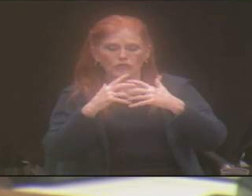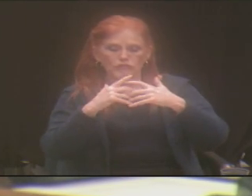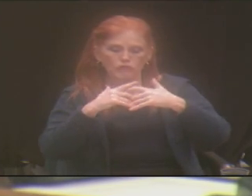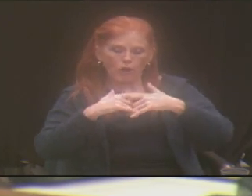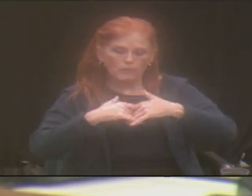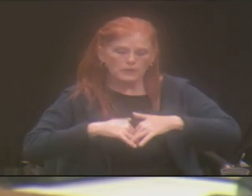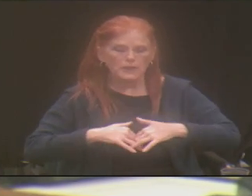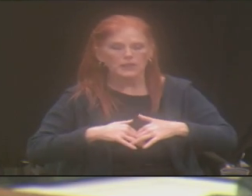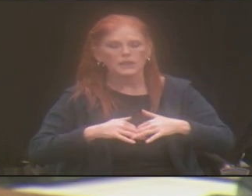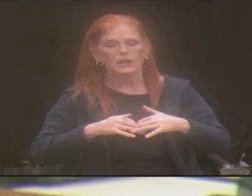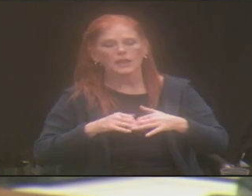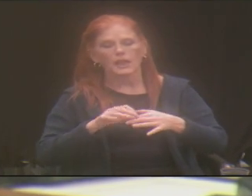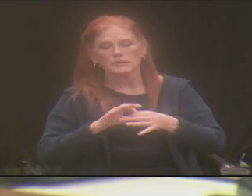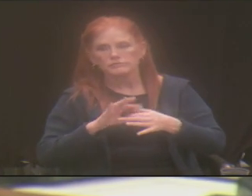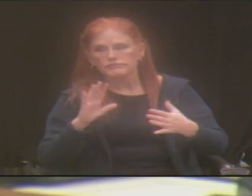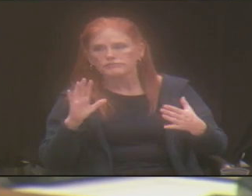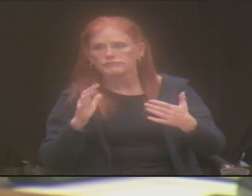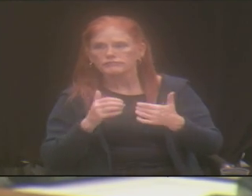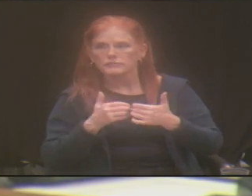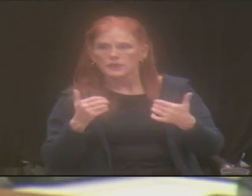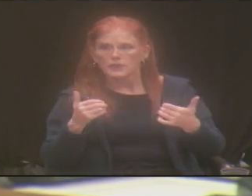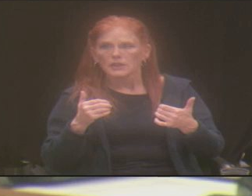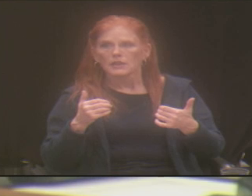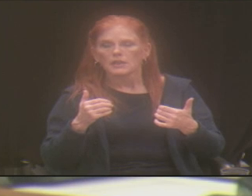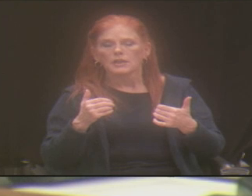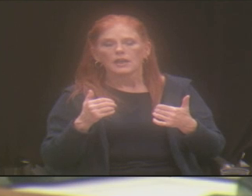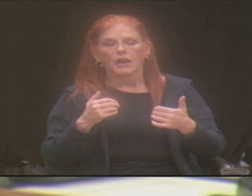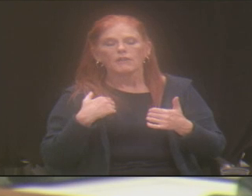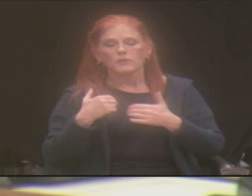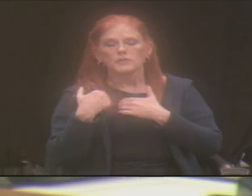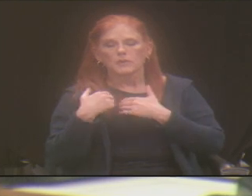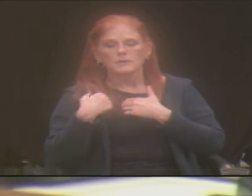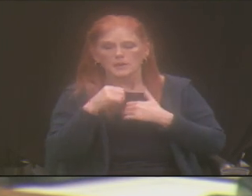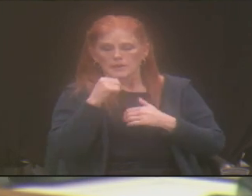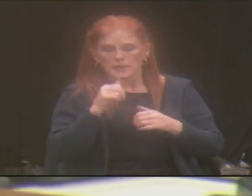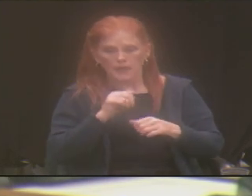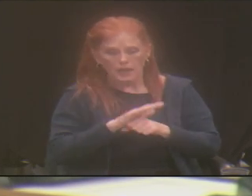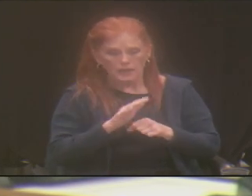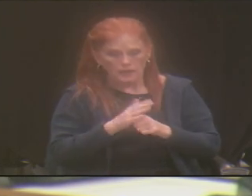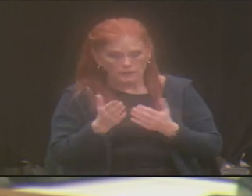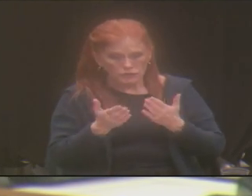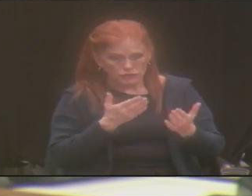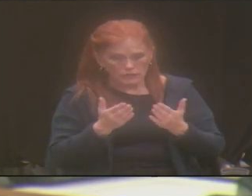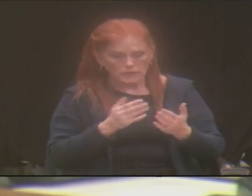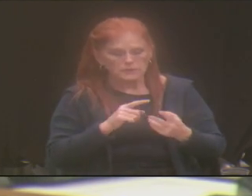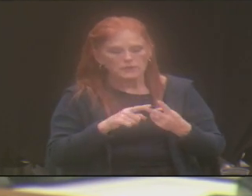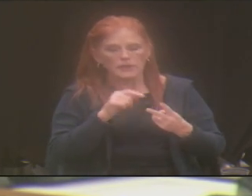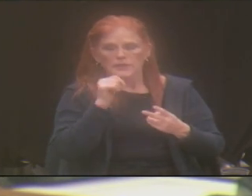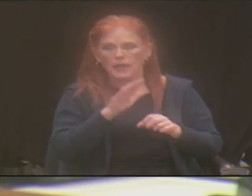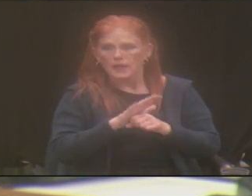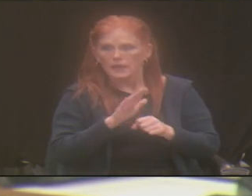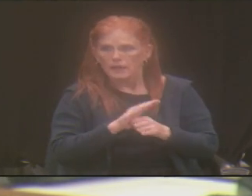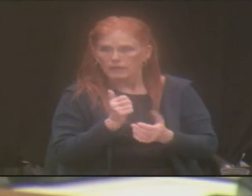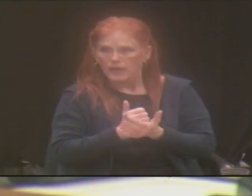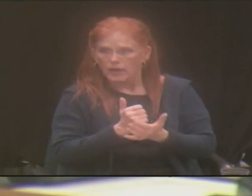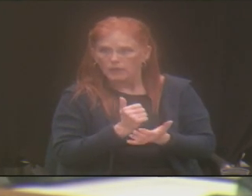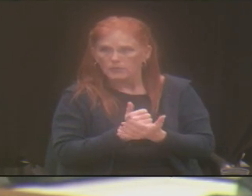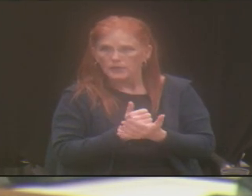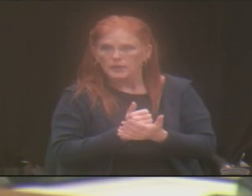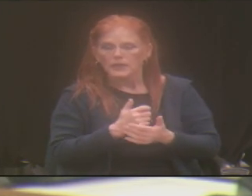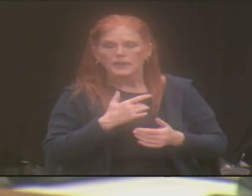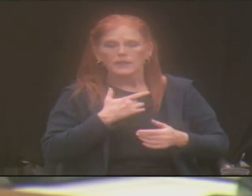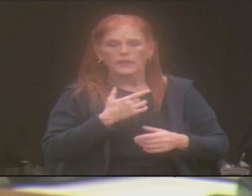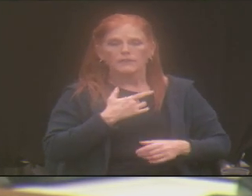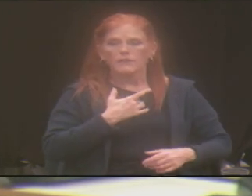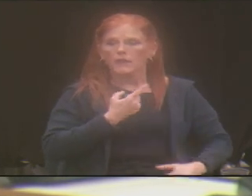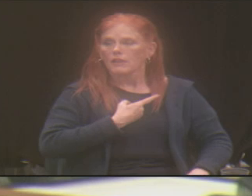of not enough services, not enough help. They feel like islands